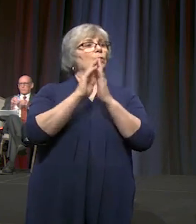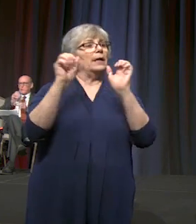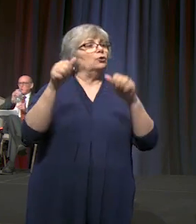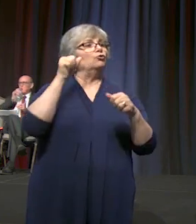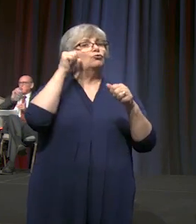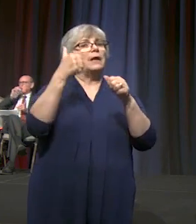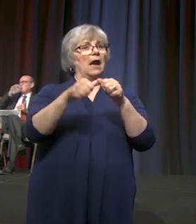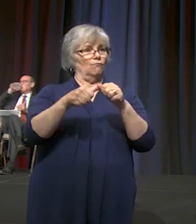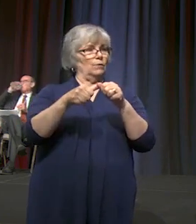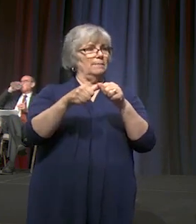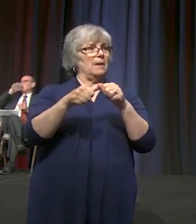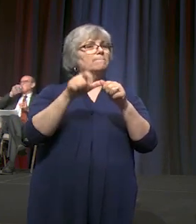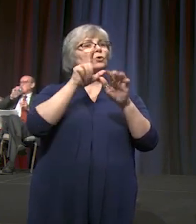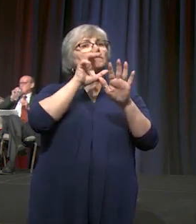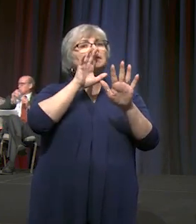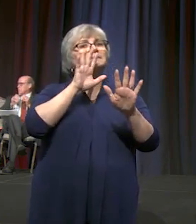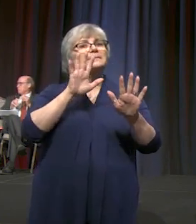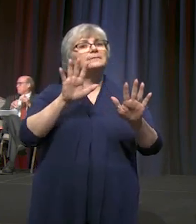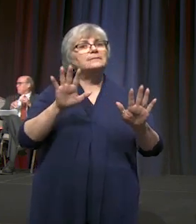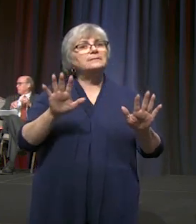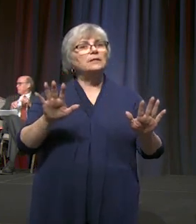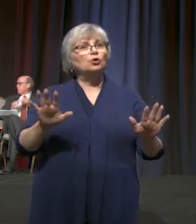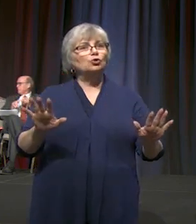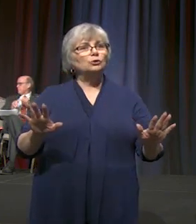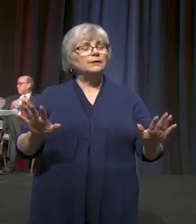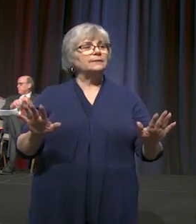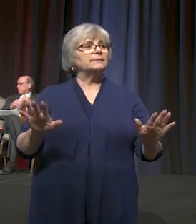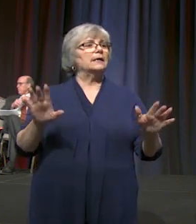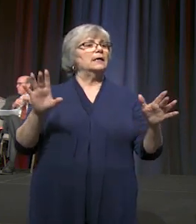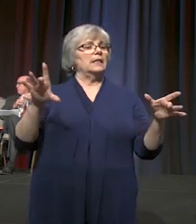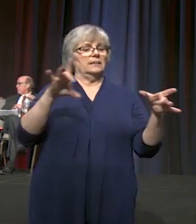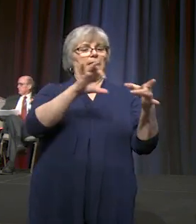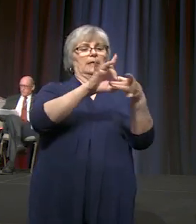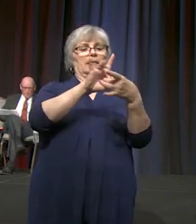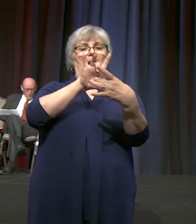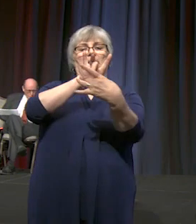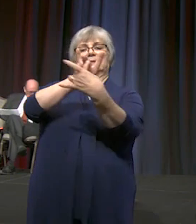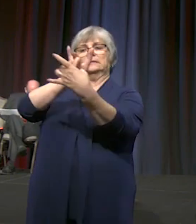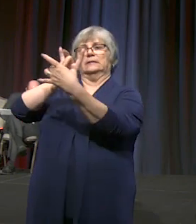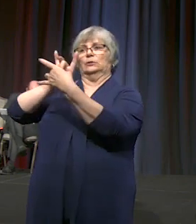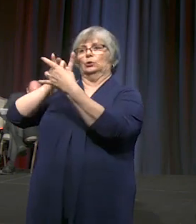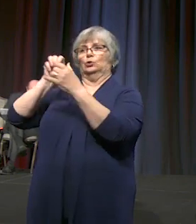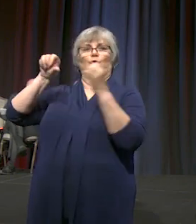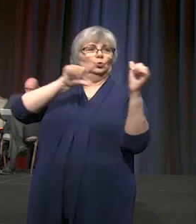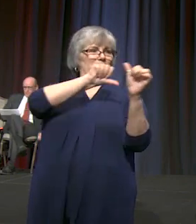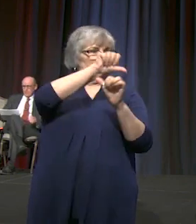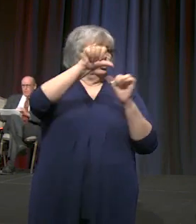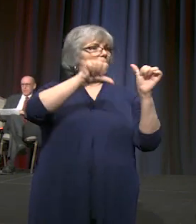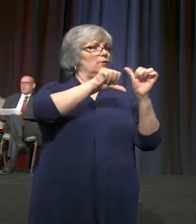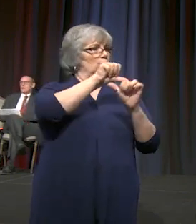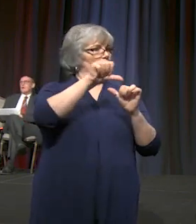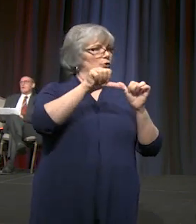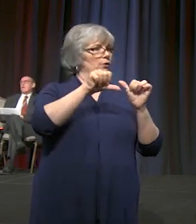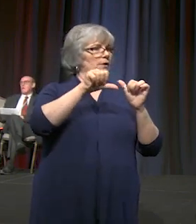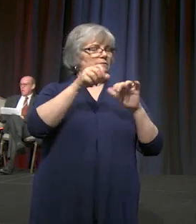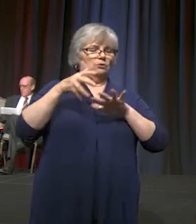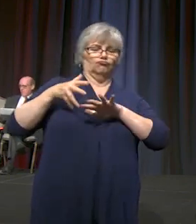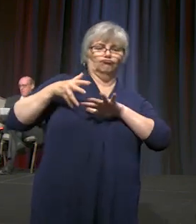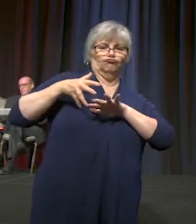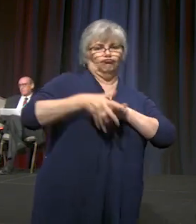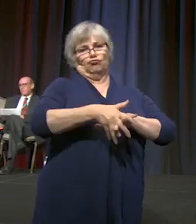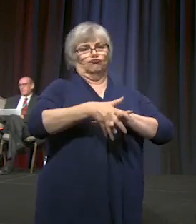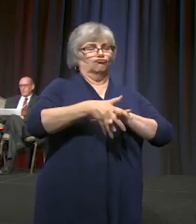this stillness, this connectedness to one another, this rootedness